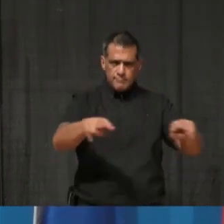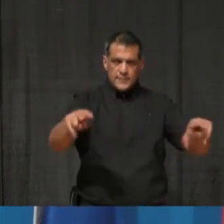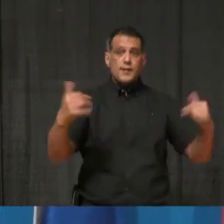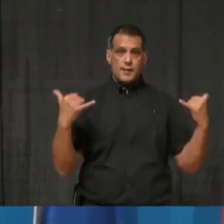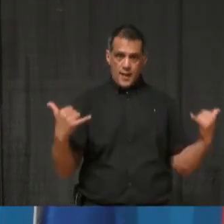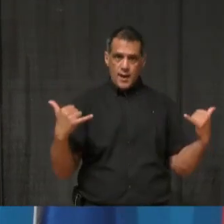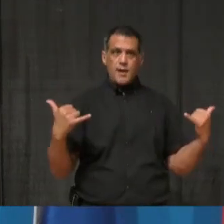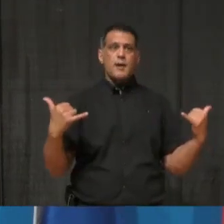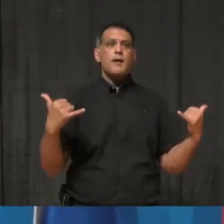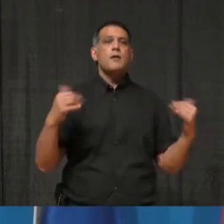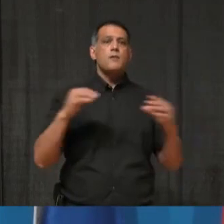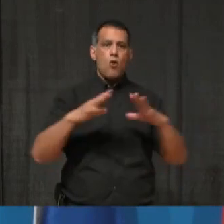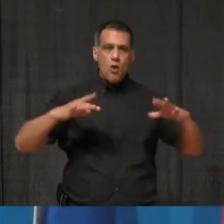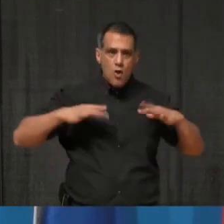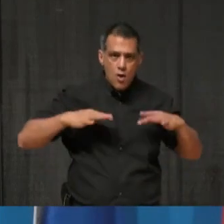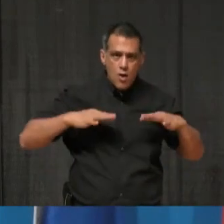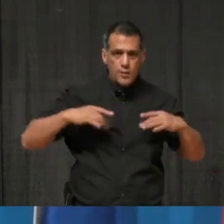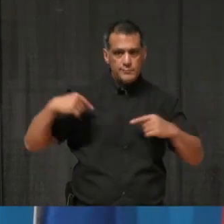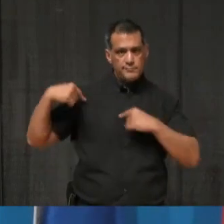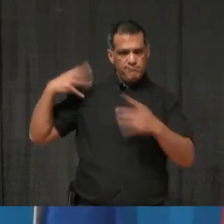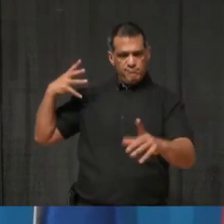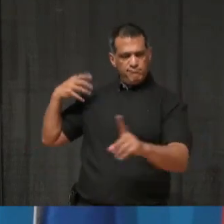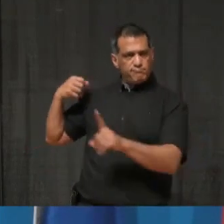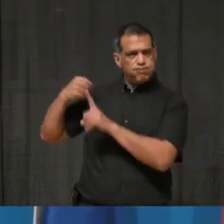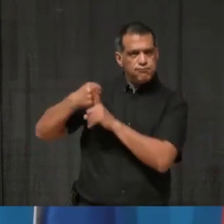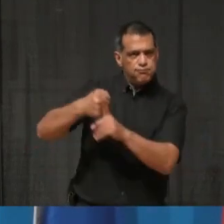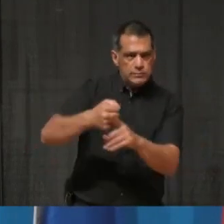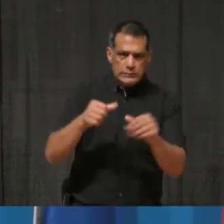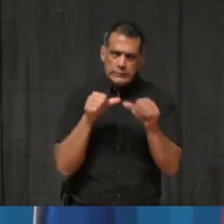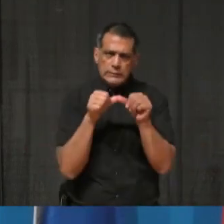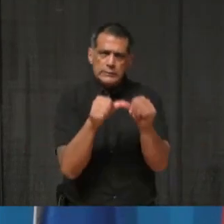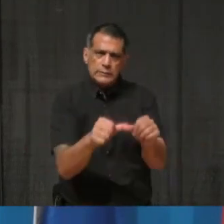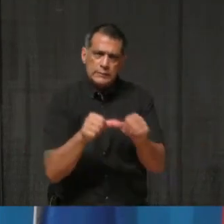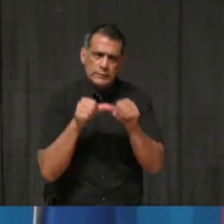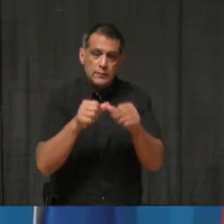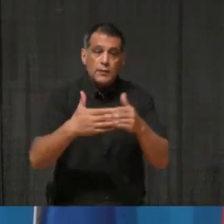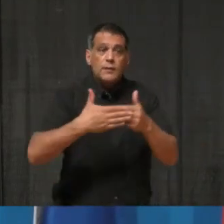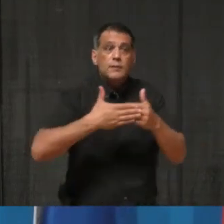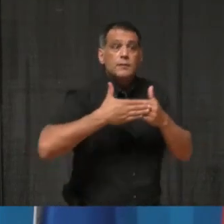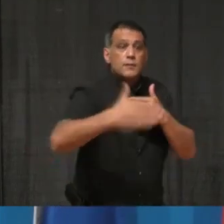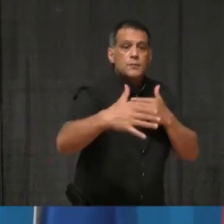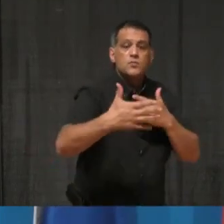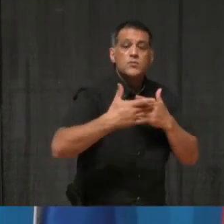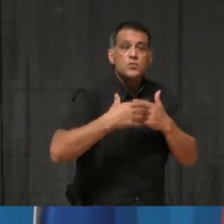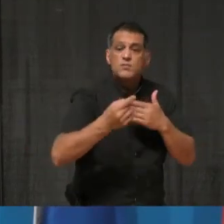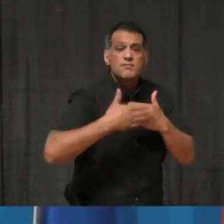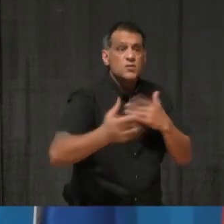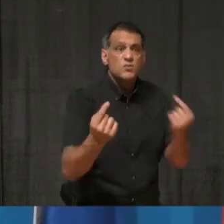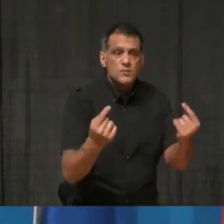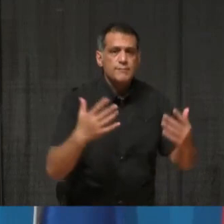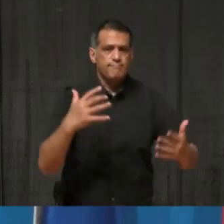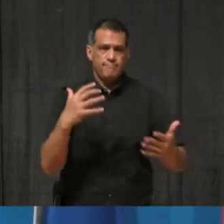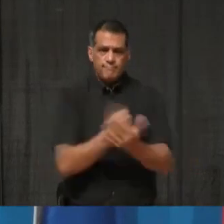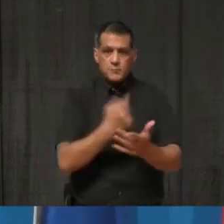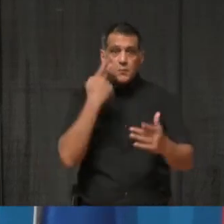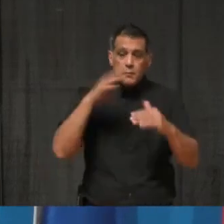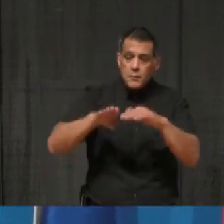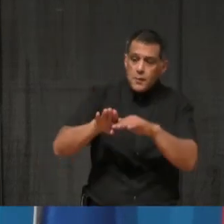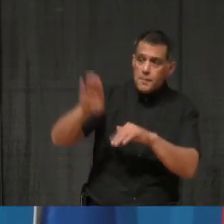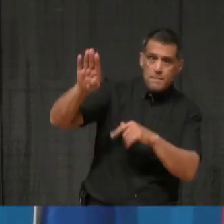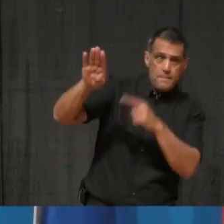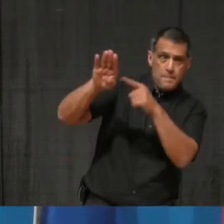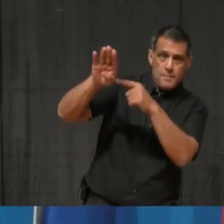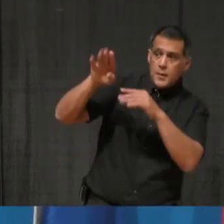impact of the holidays and what we do now will decide what our cases will look like at the end of January and ultimately